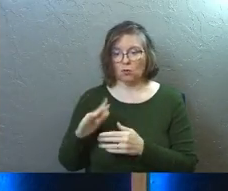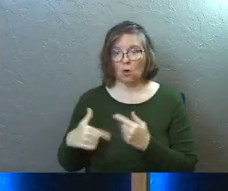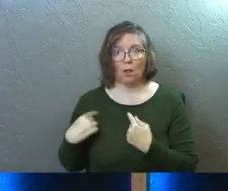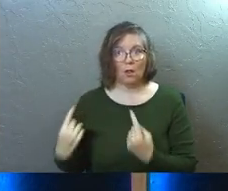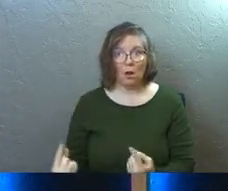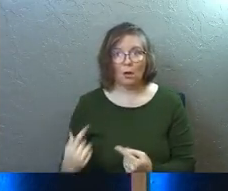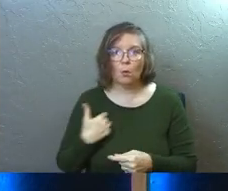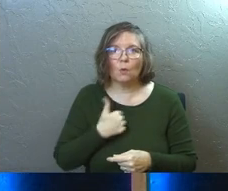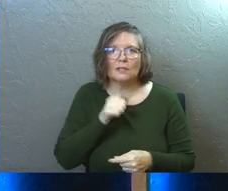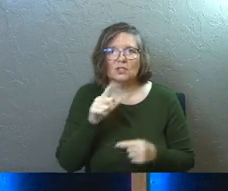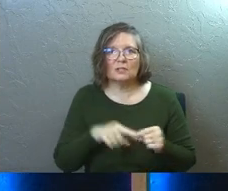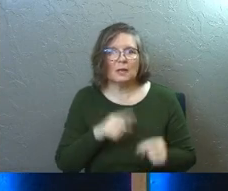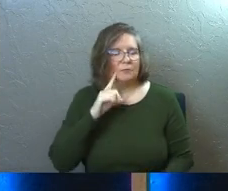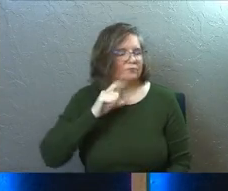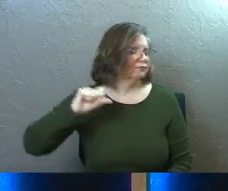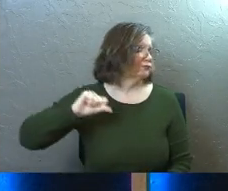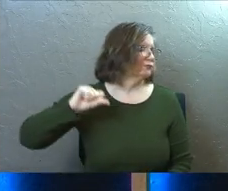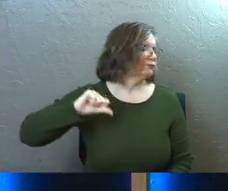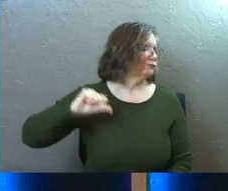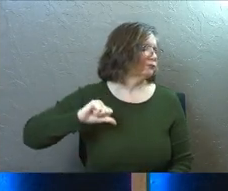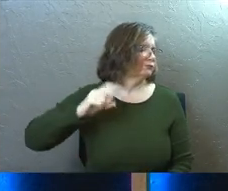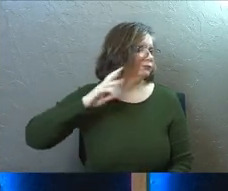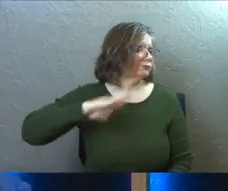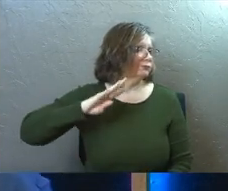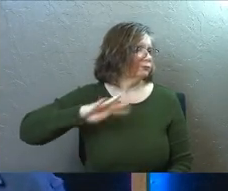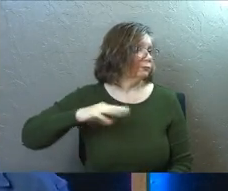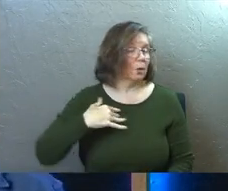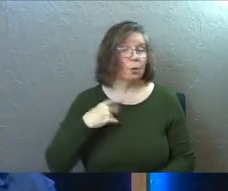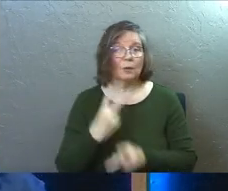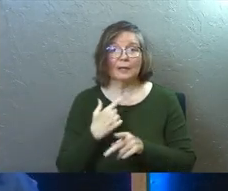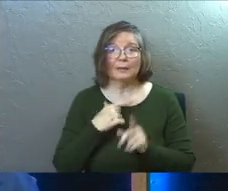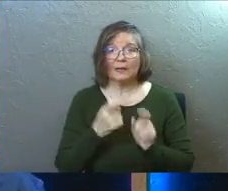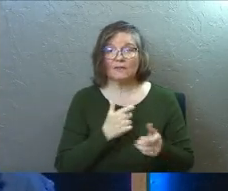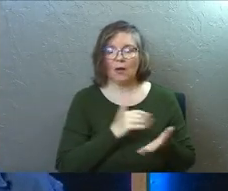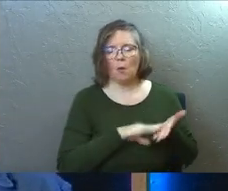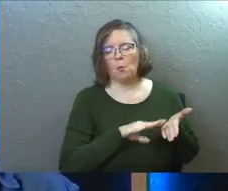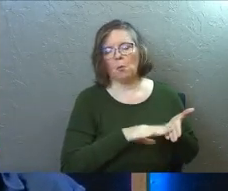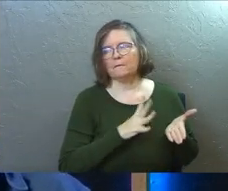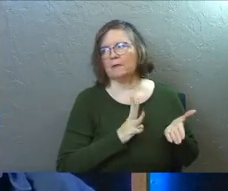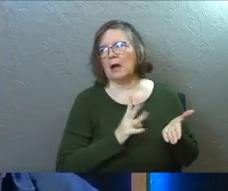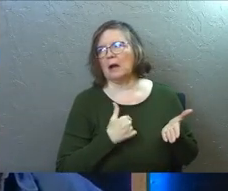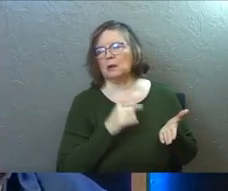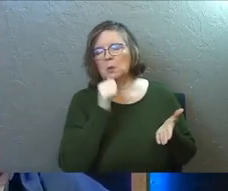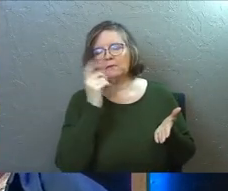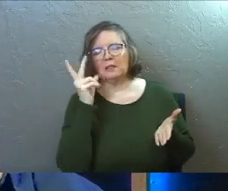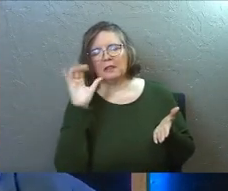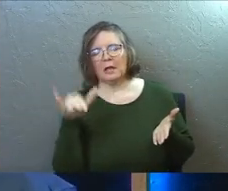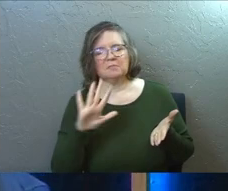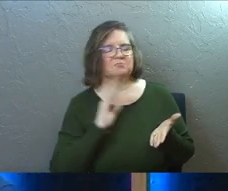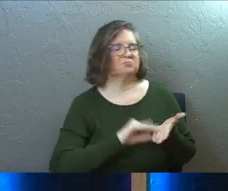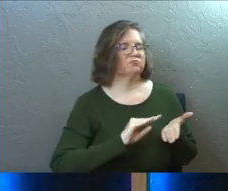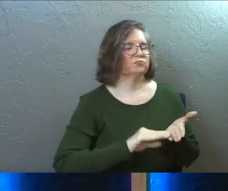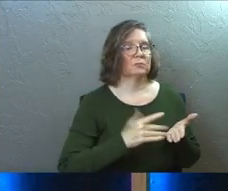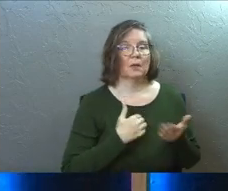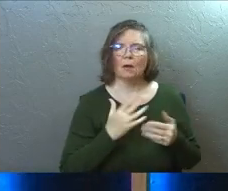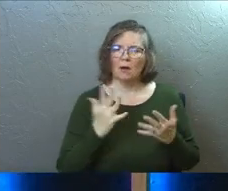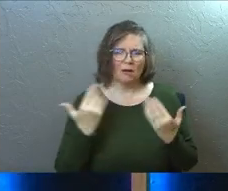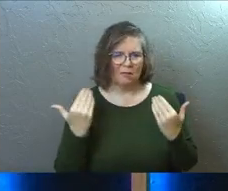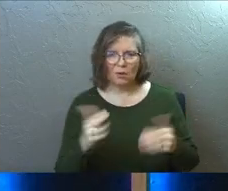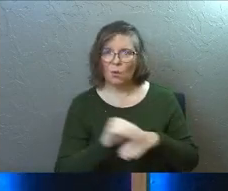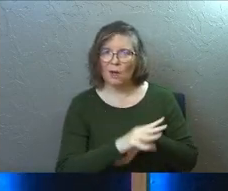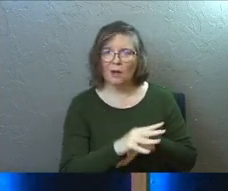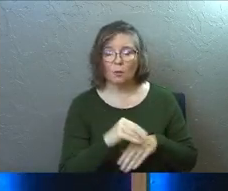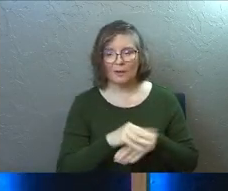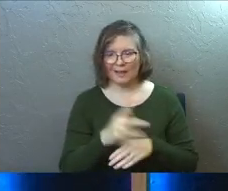us all along. We just keep opting out of it. We just keep giving ourselves excuses. Now it's like, go to the counseling. Well,